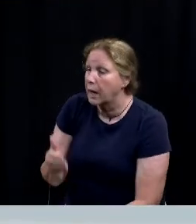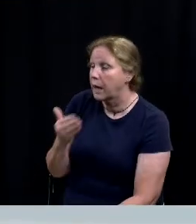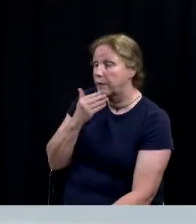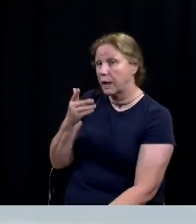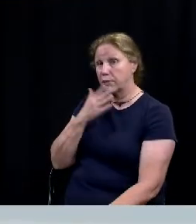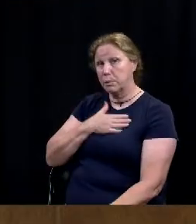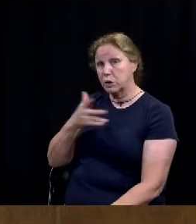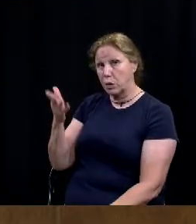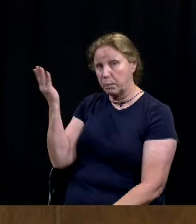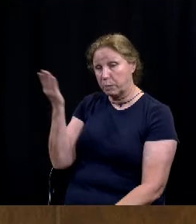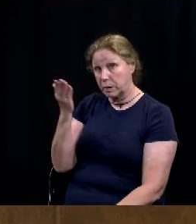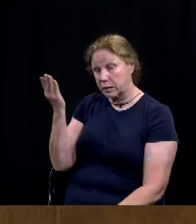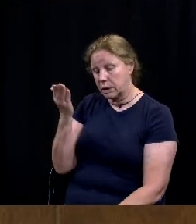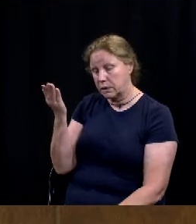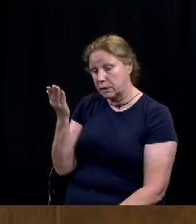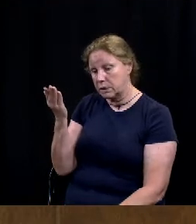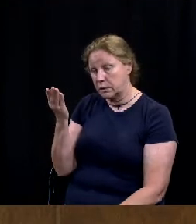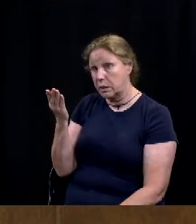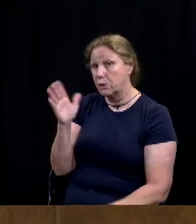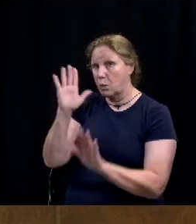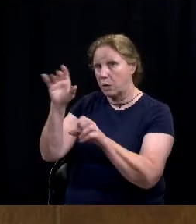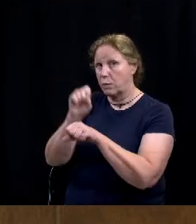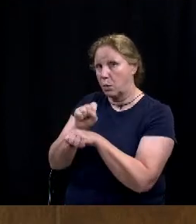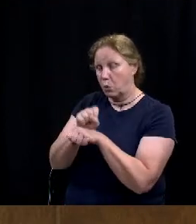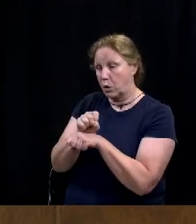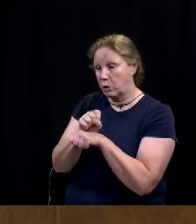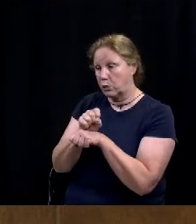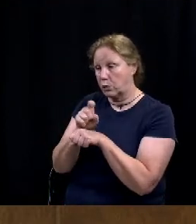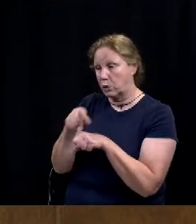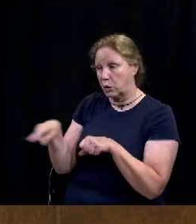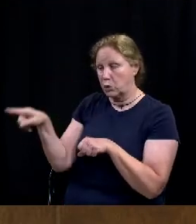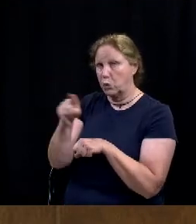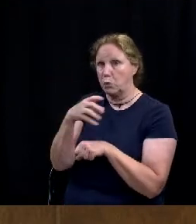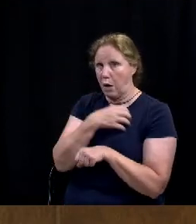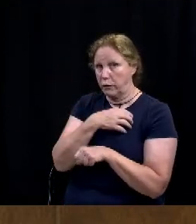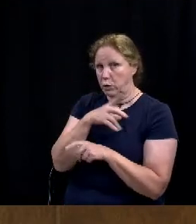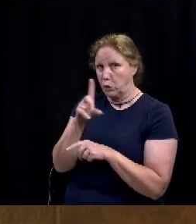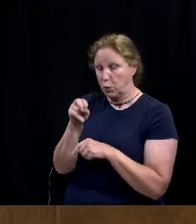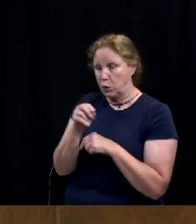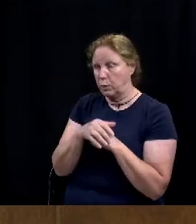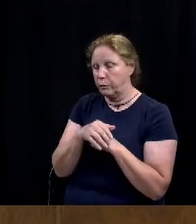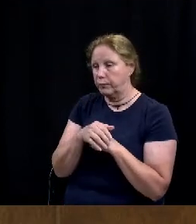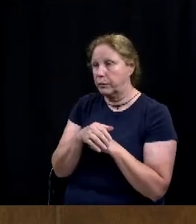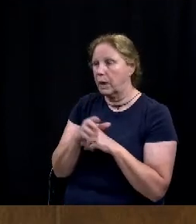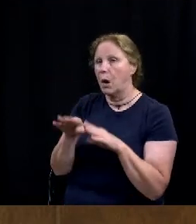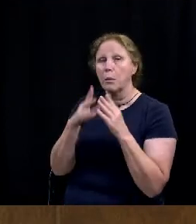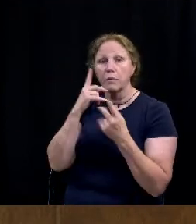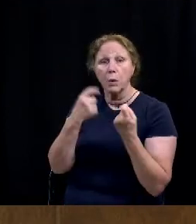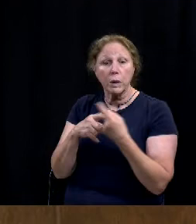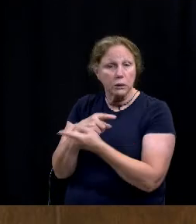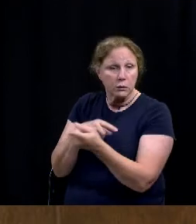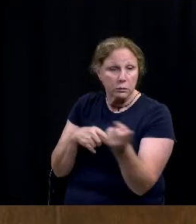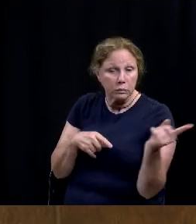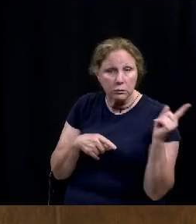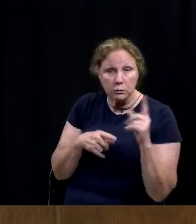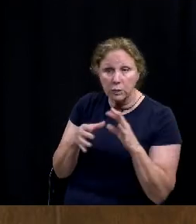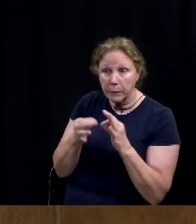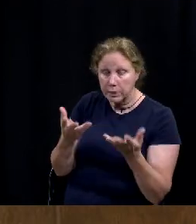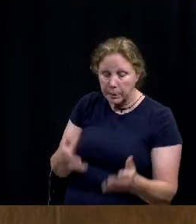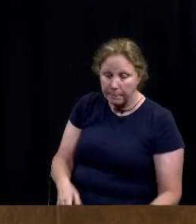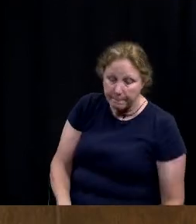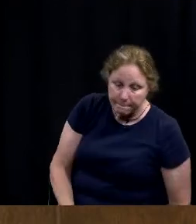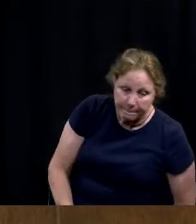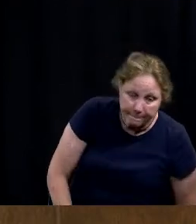presentation and uh the great work that your uh officers are doing uh i'll open it up to questions from or comments from council members